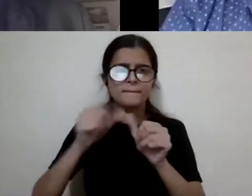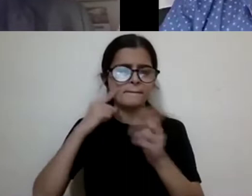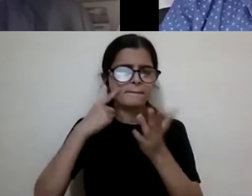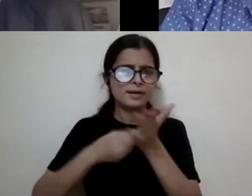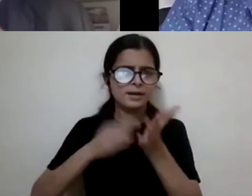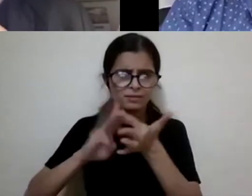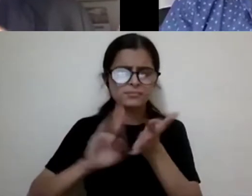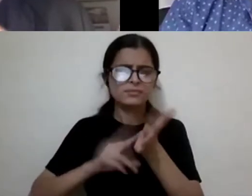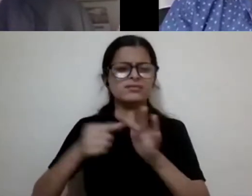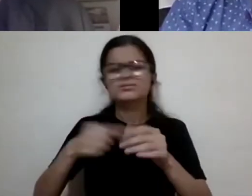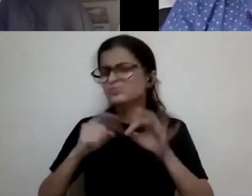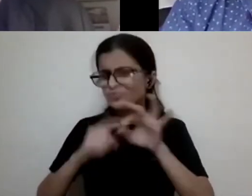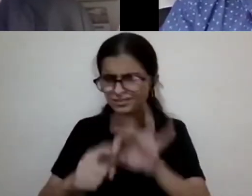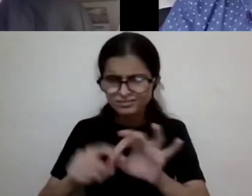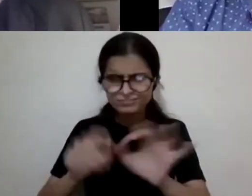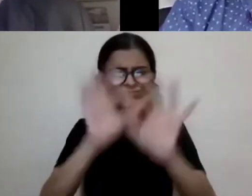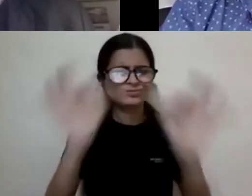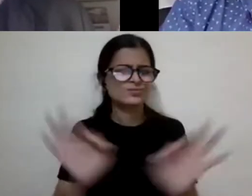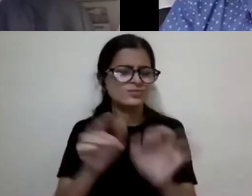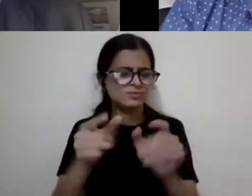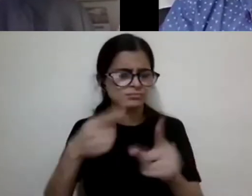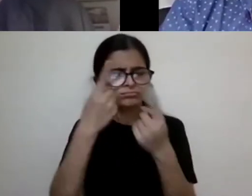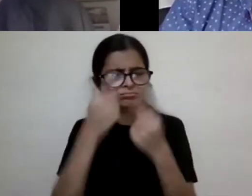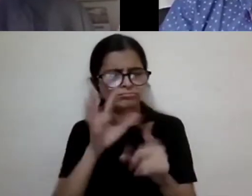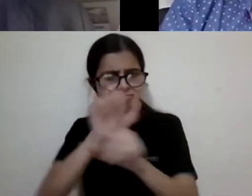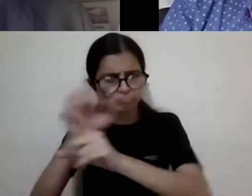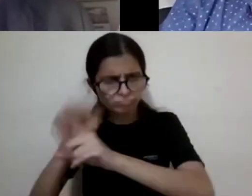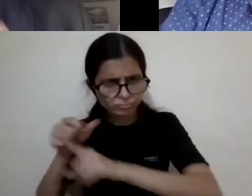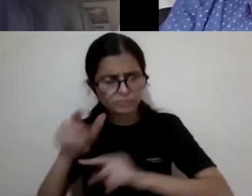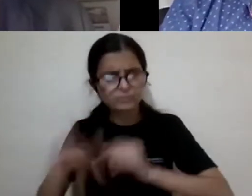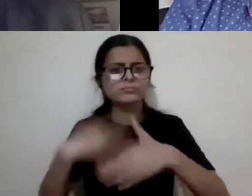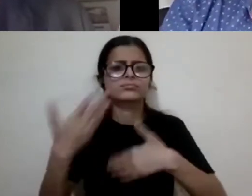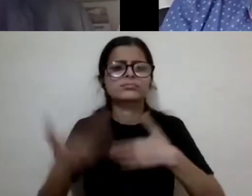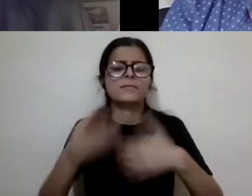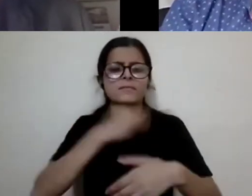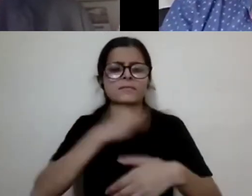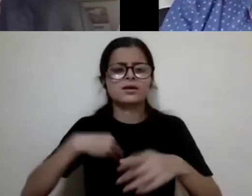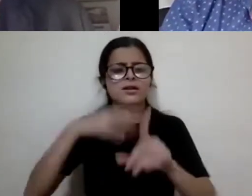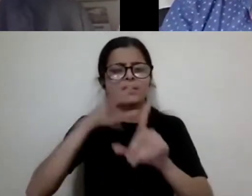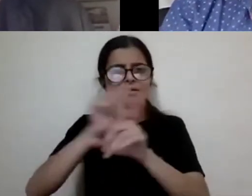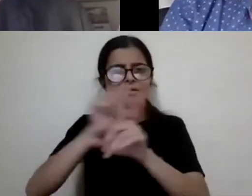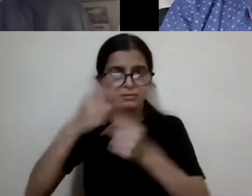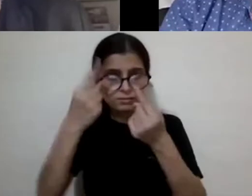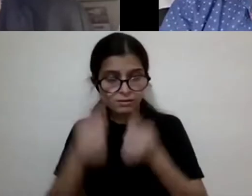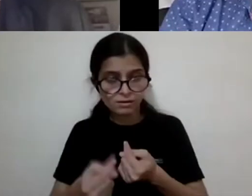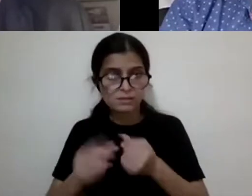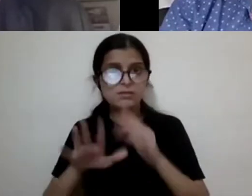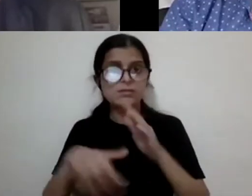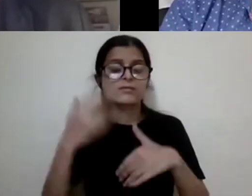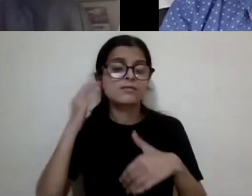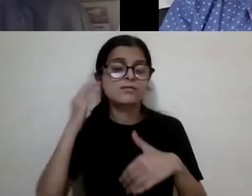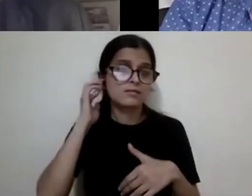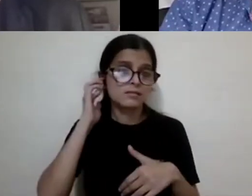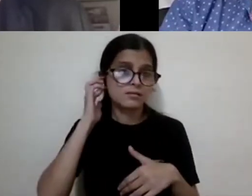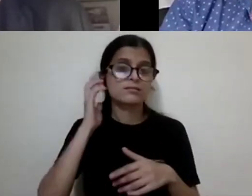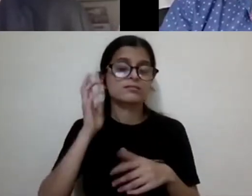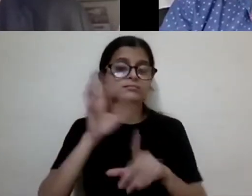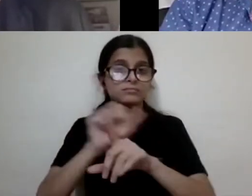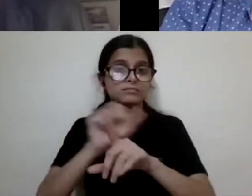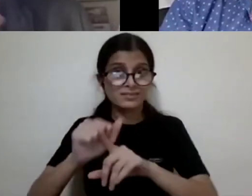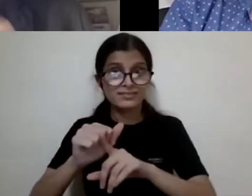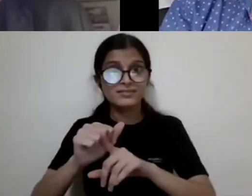right? In other words, you need a medical diagnosis and we don't question the medical diagnosis with psychiatric, uh, diagnoses. You,